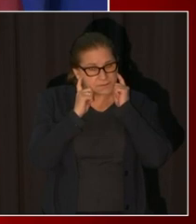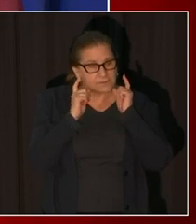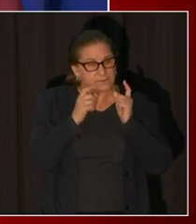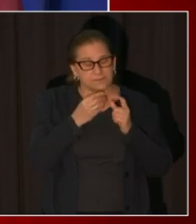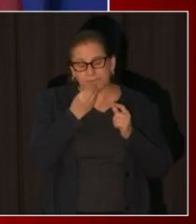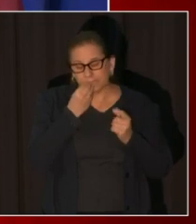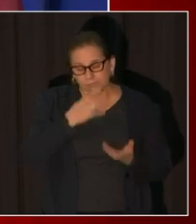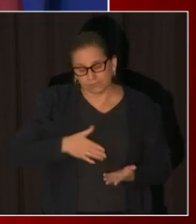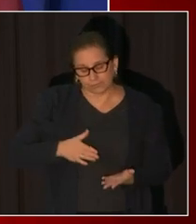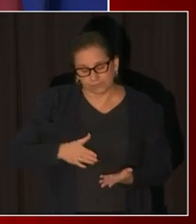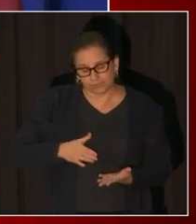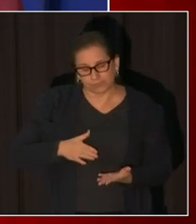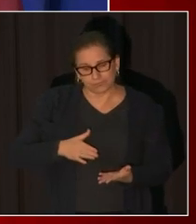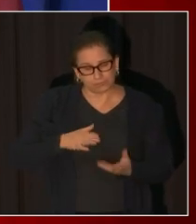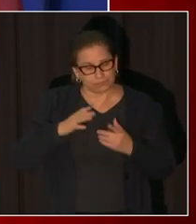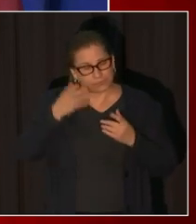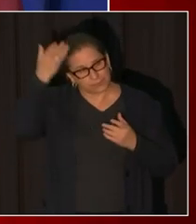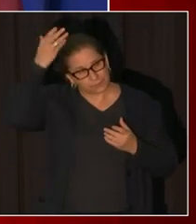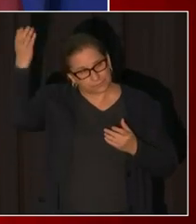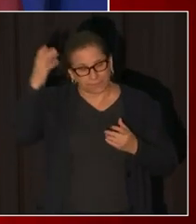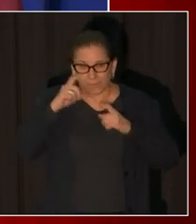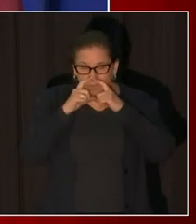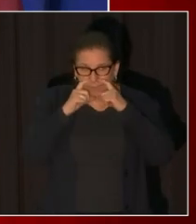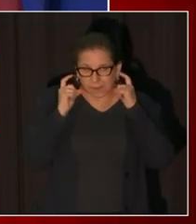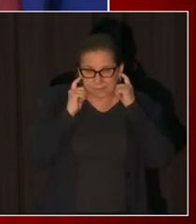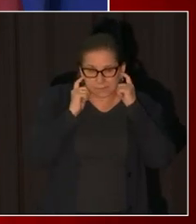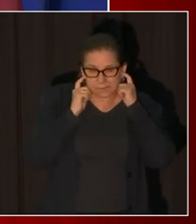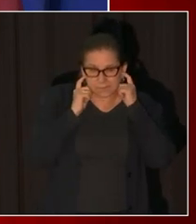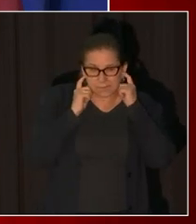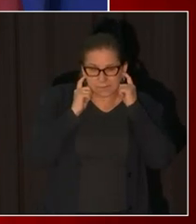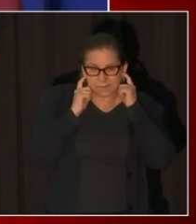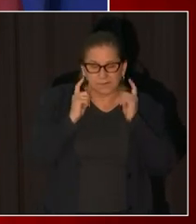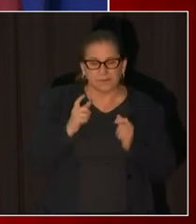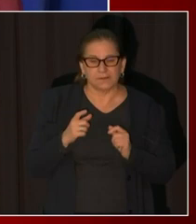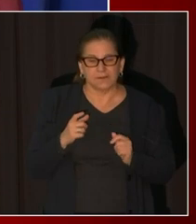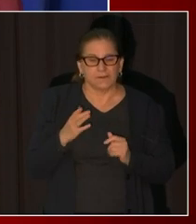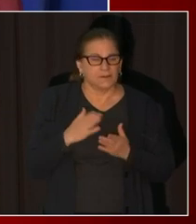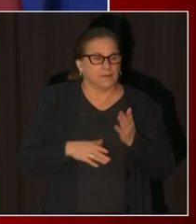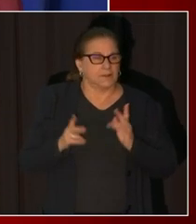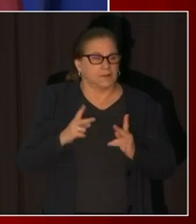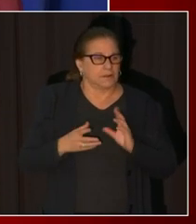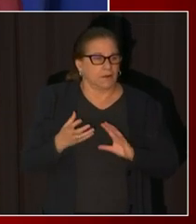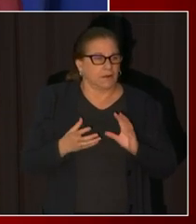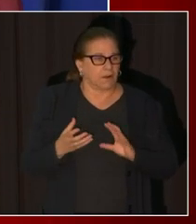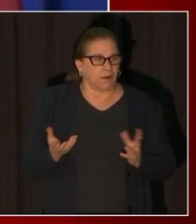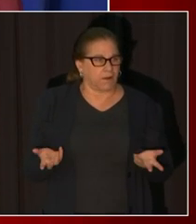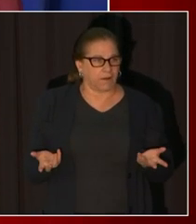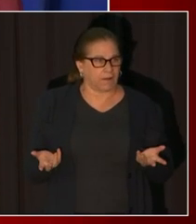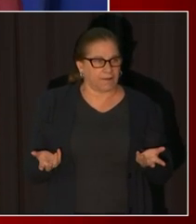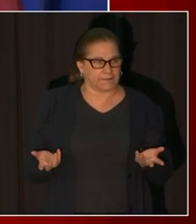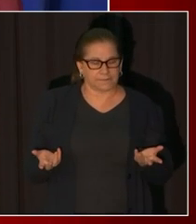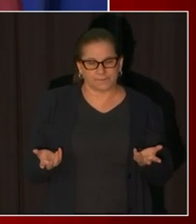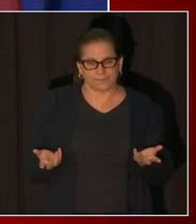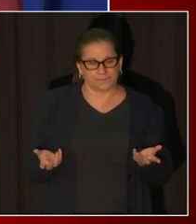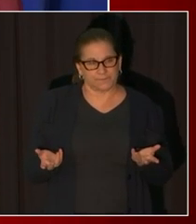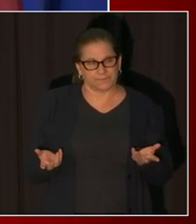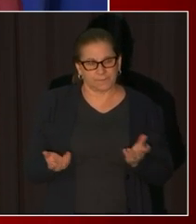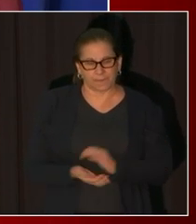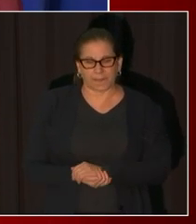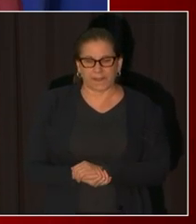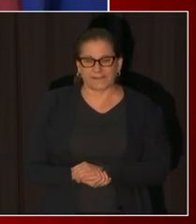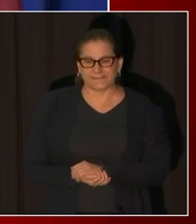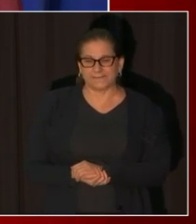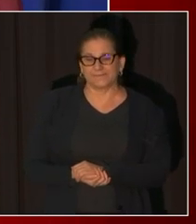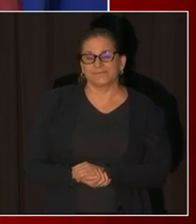i asked because there's some distinctions in other areas thank you sure can i um have my team just clarify